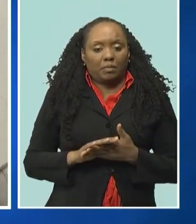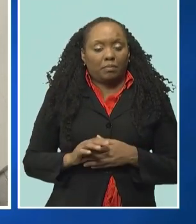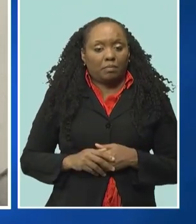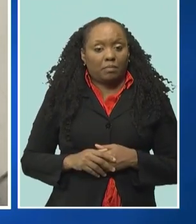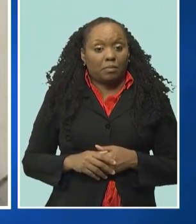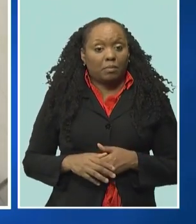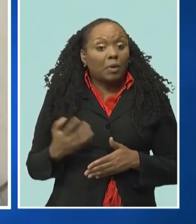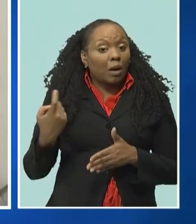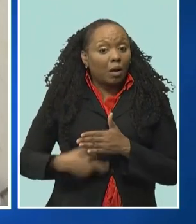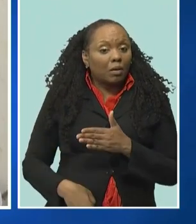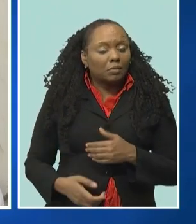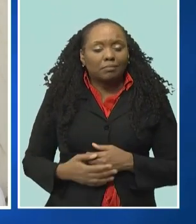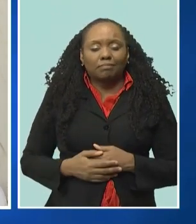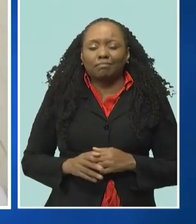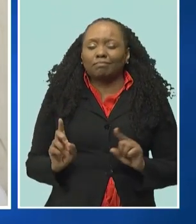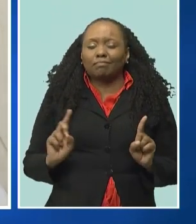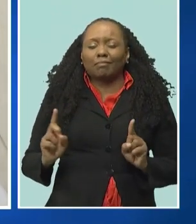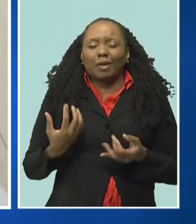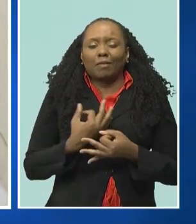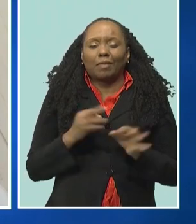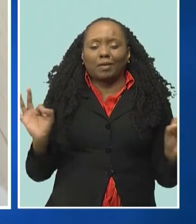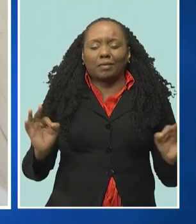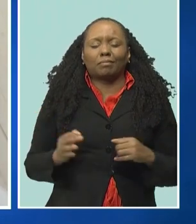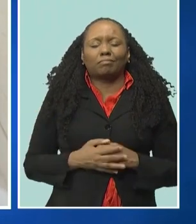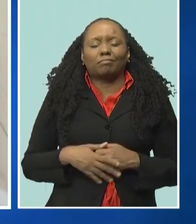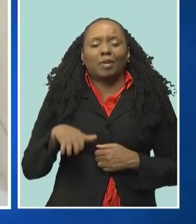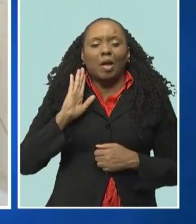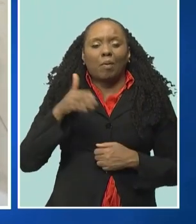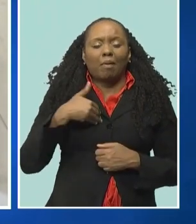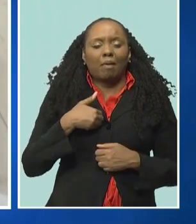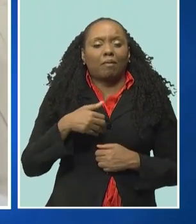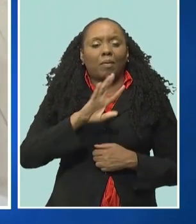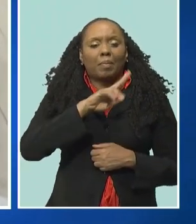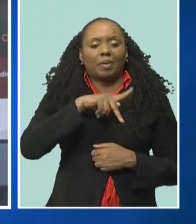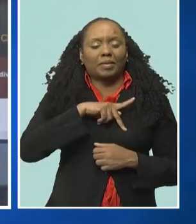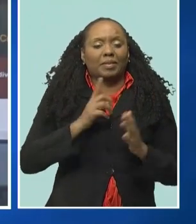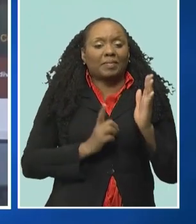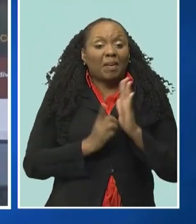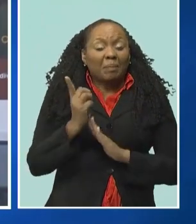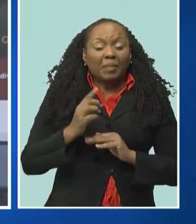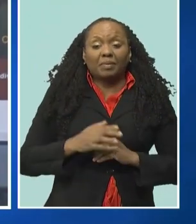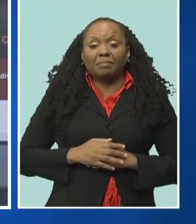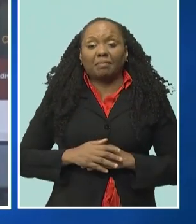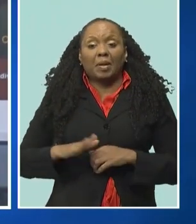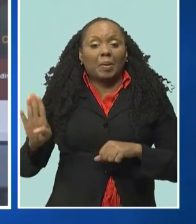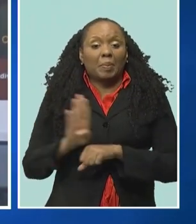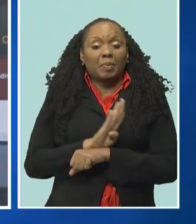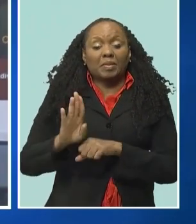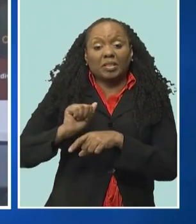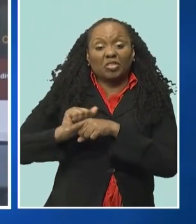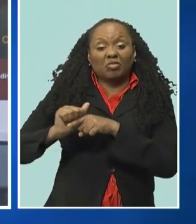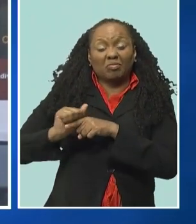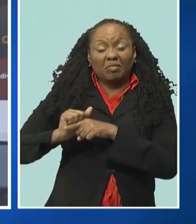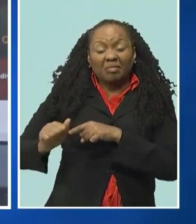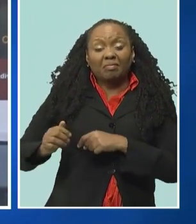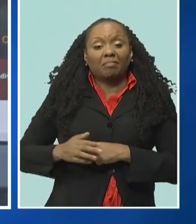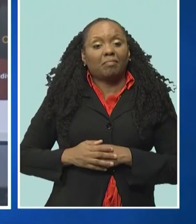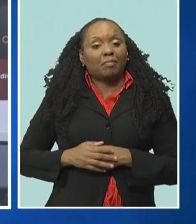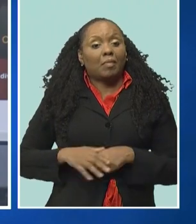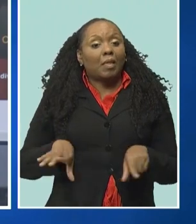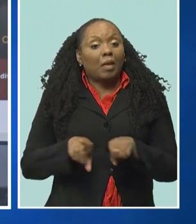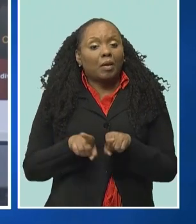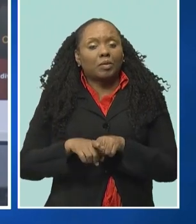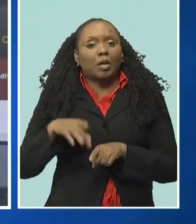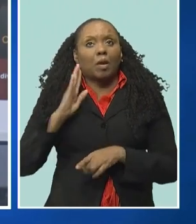experiences there. So you're going to do the personal development like Ryan said, you're going to do the business training, the entrepreneurship training, but you also